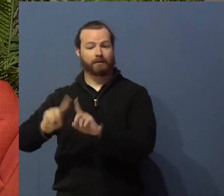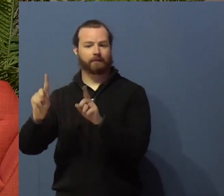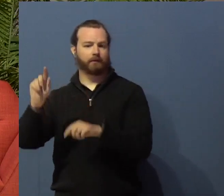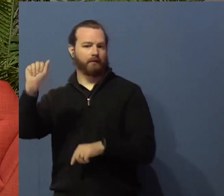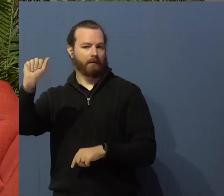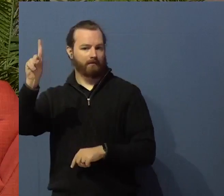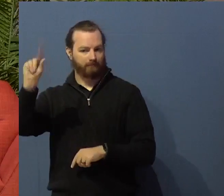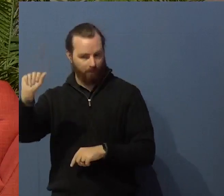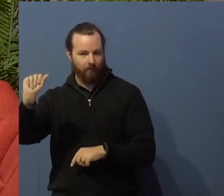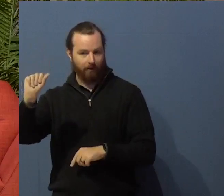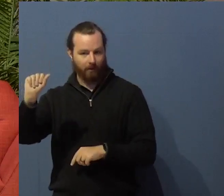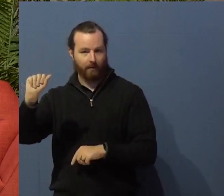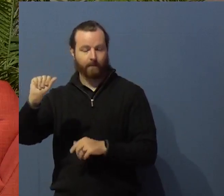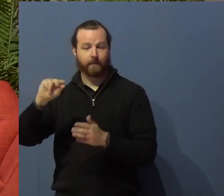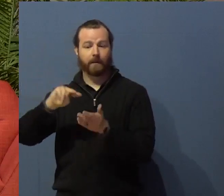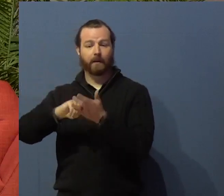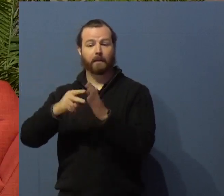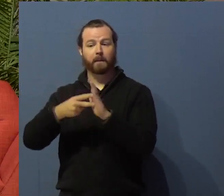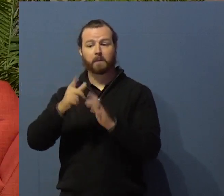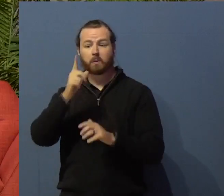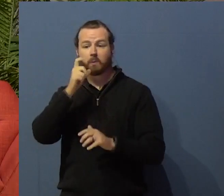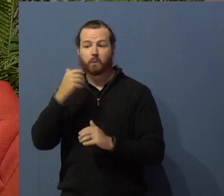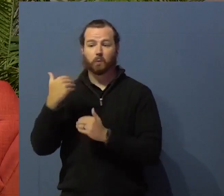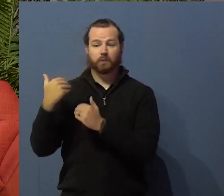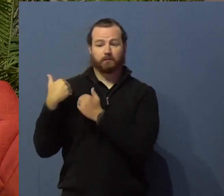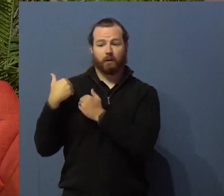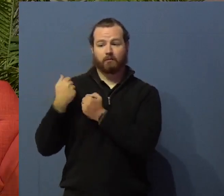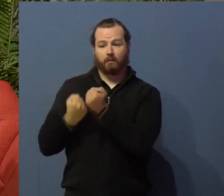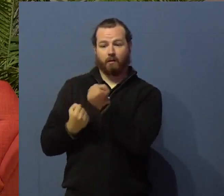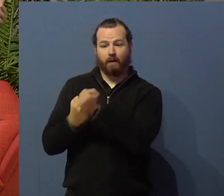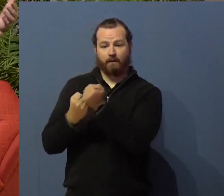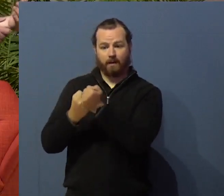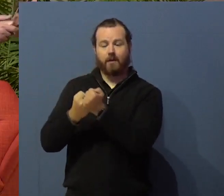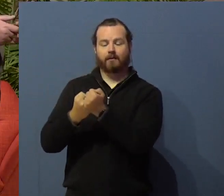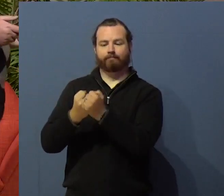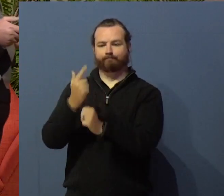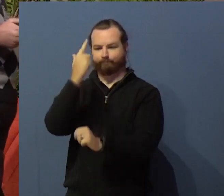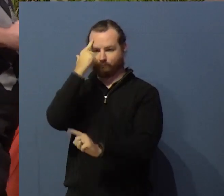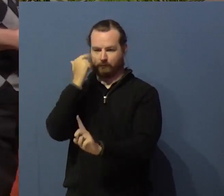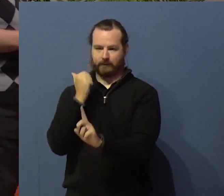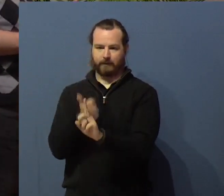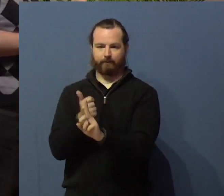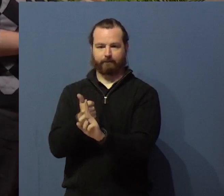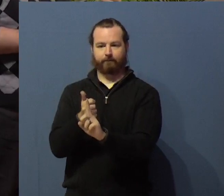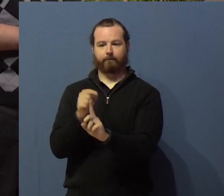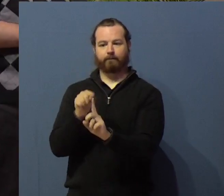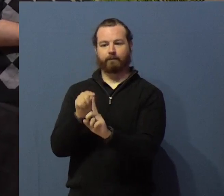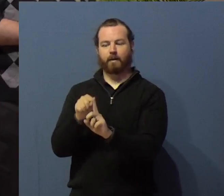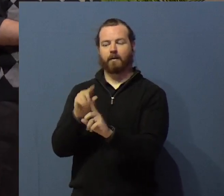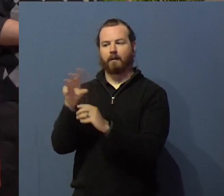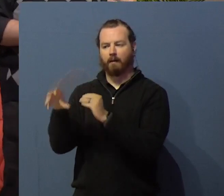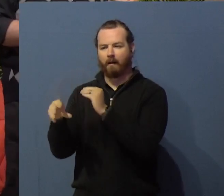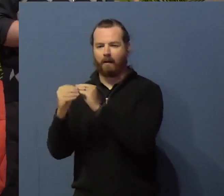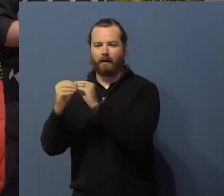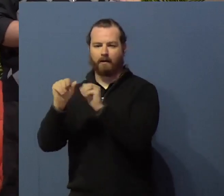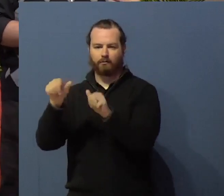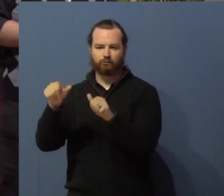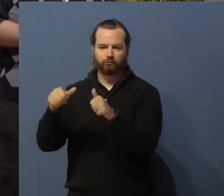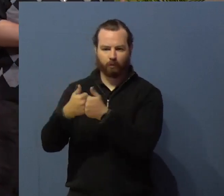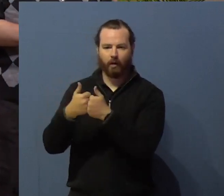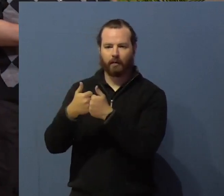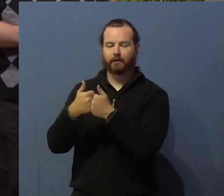yourself. So it adds an additional challenge to going to college. It adds an additional challenge to when you,